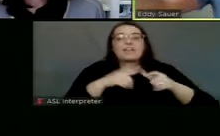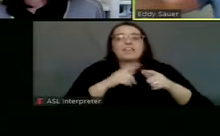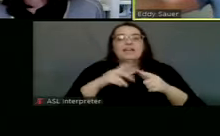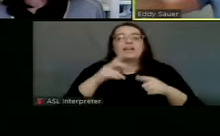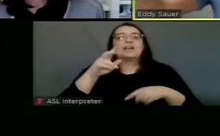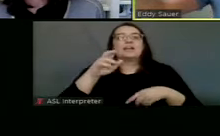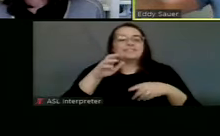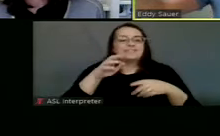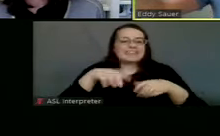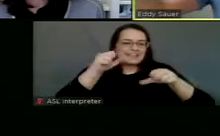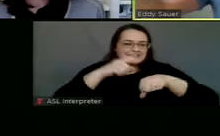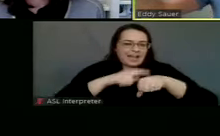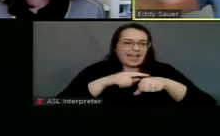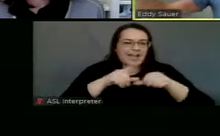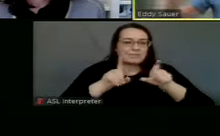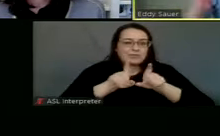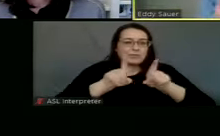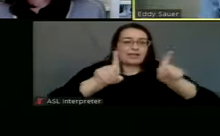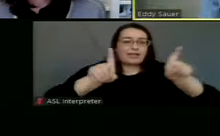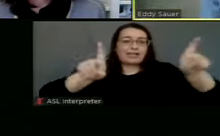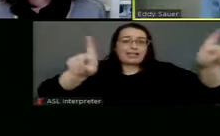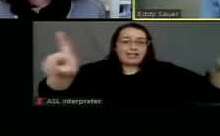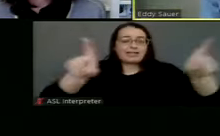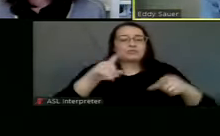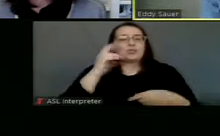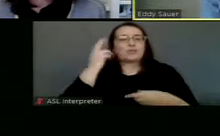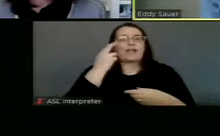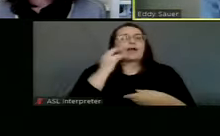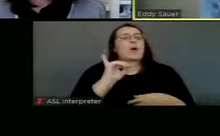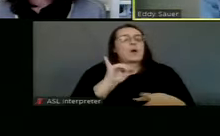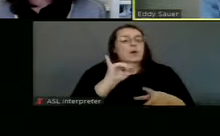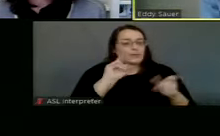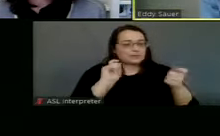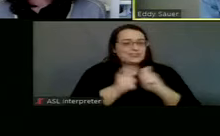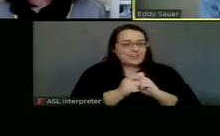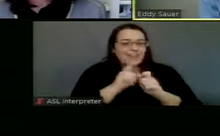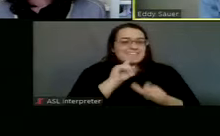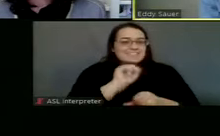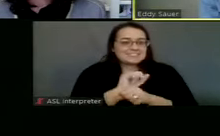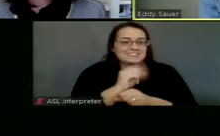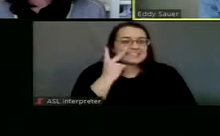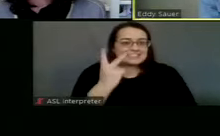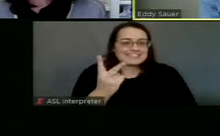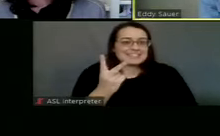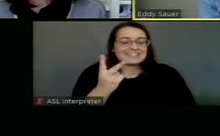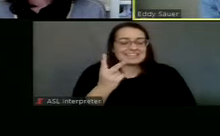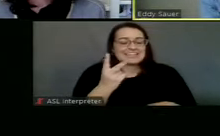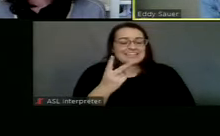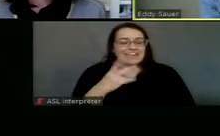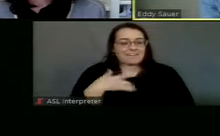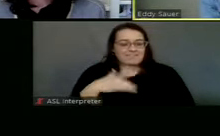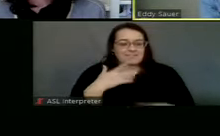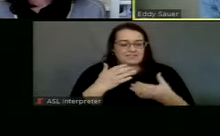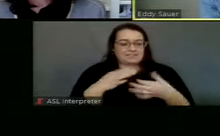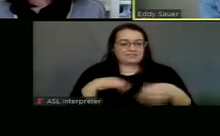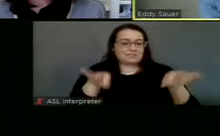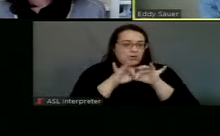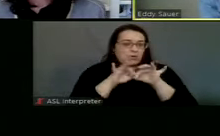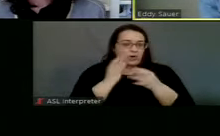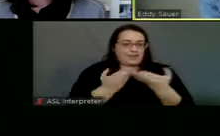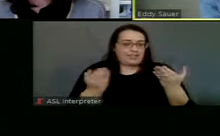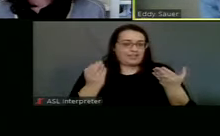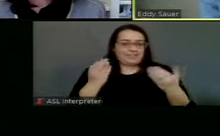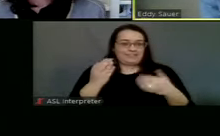wow, we're going in a completely other direction. But I think this is one of these major whys. It's a major fork in the road that we're coming up to